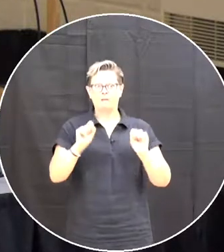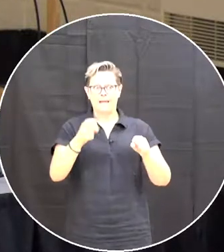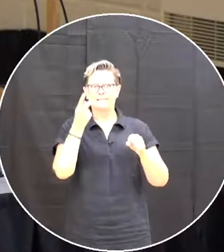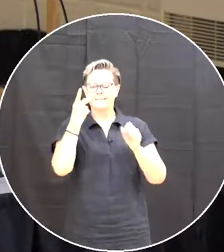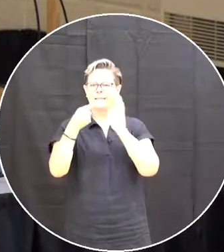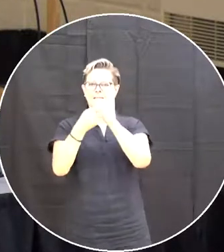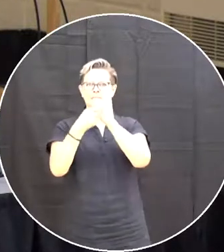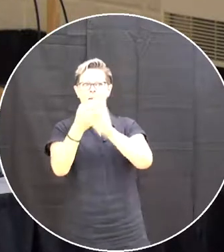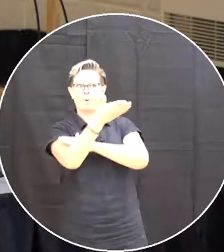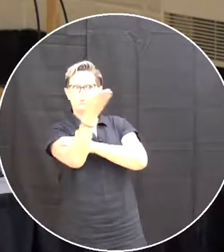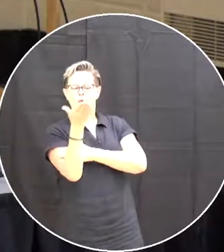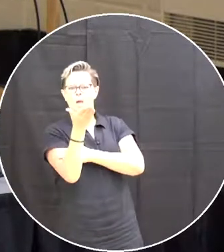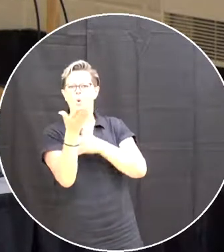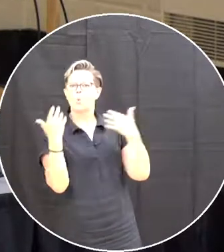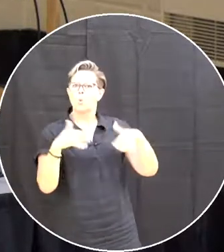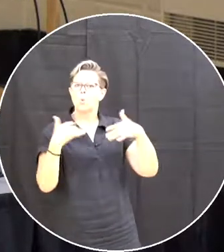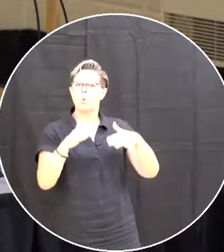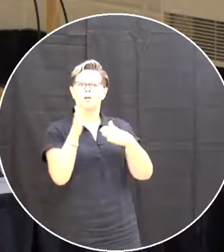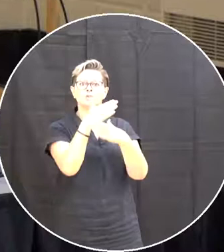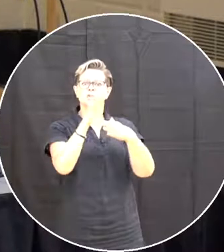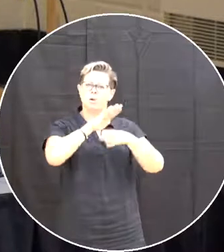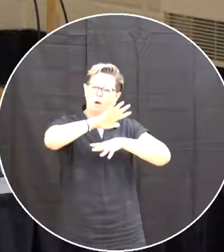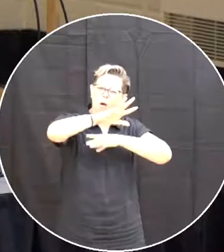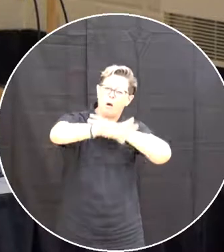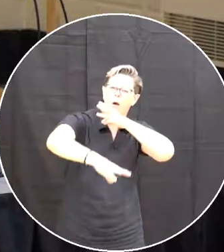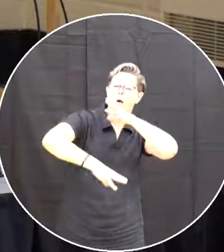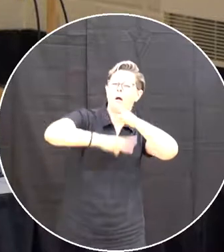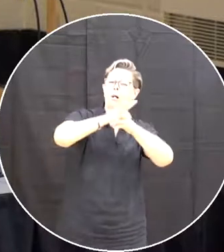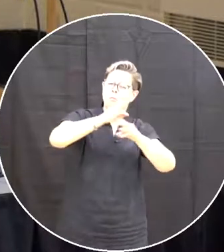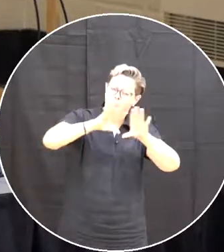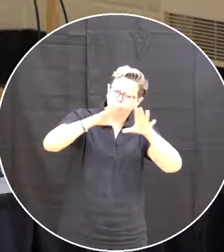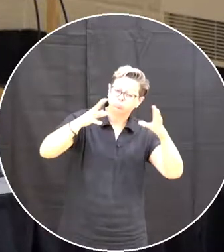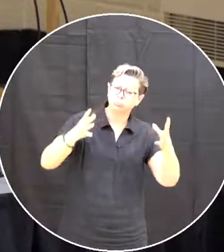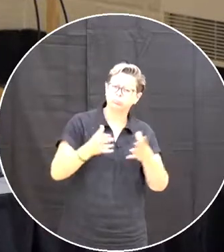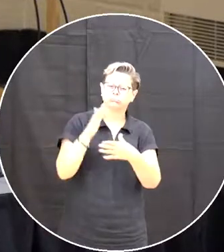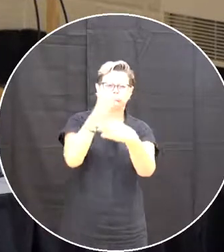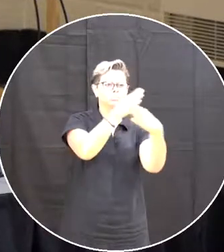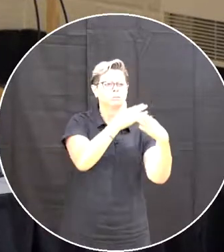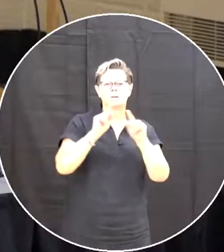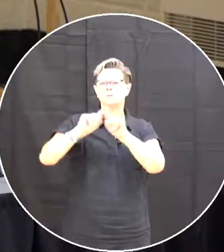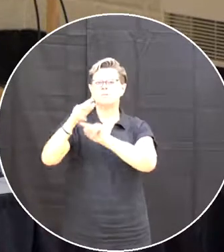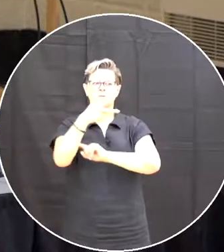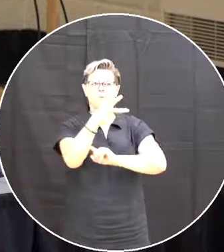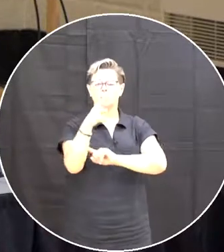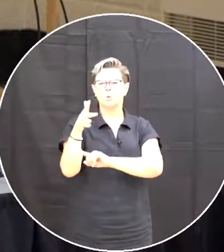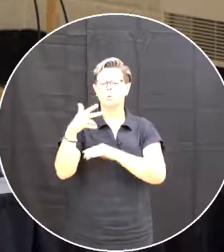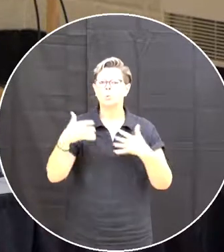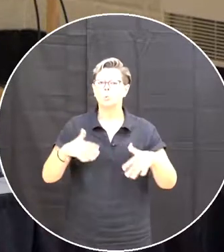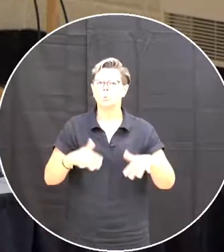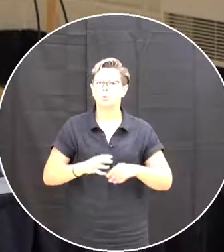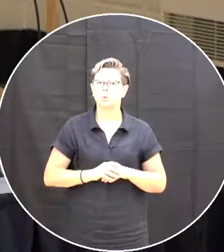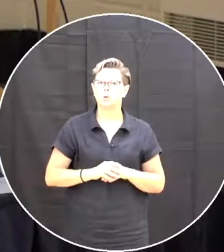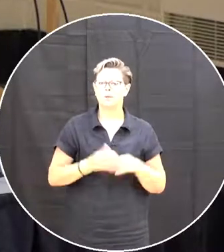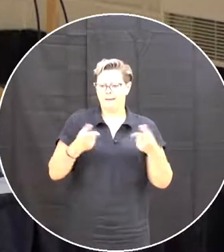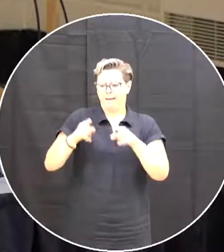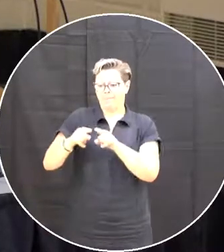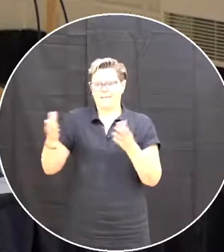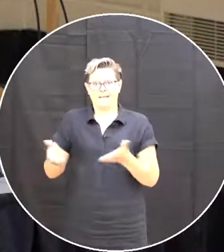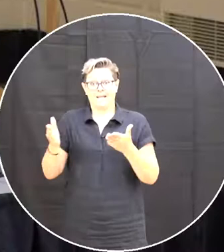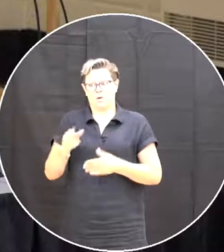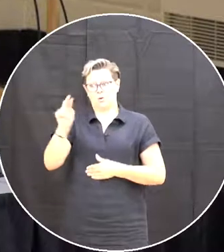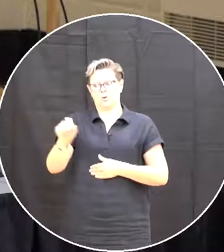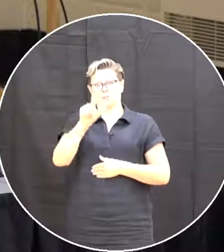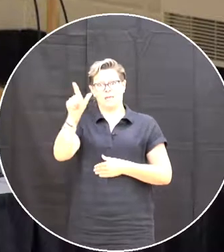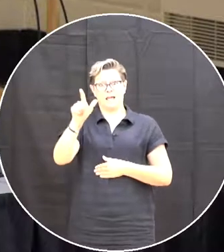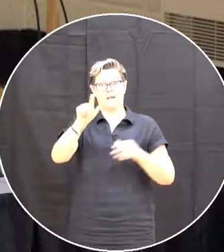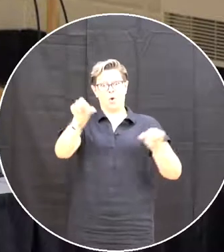I alluded to Are being shared Across a global network Uh The things that are happening here Are being recognized We're very